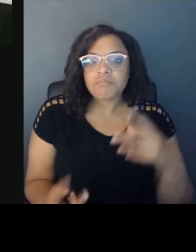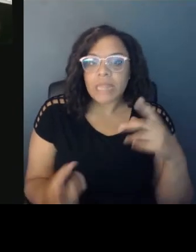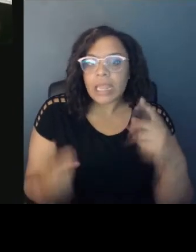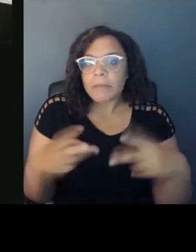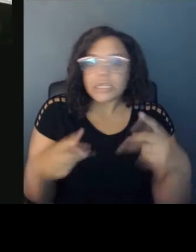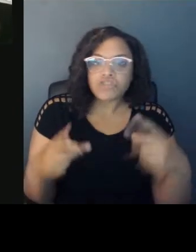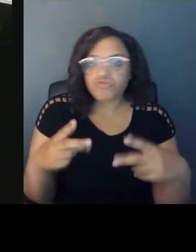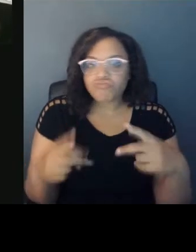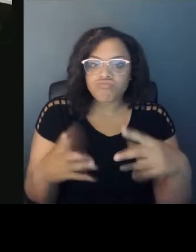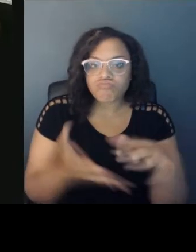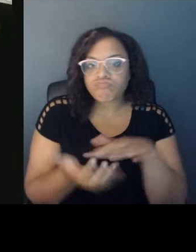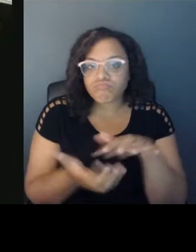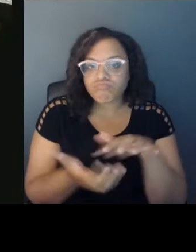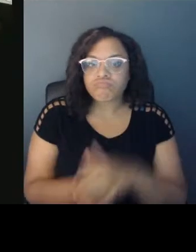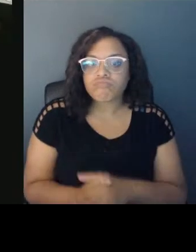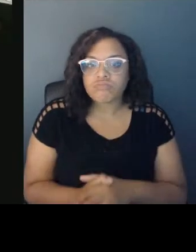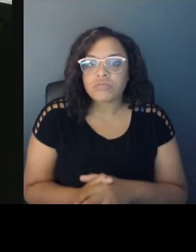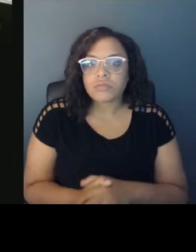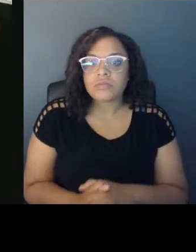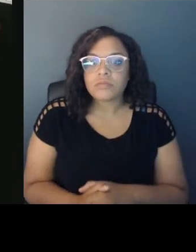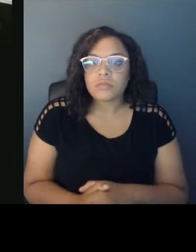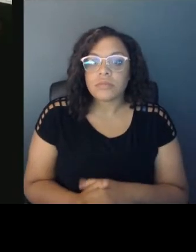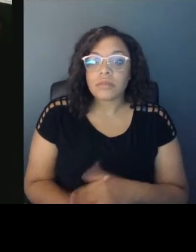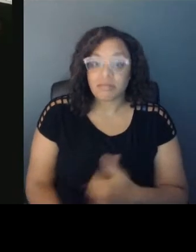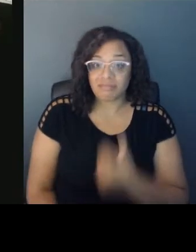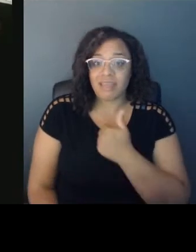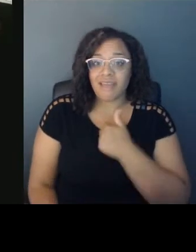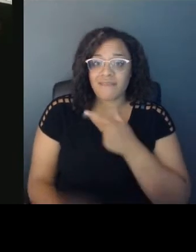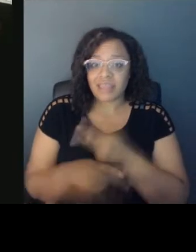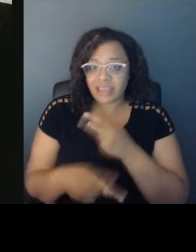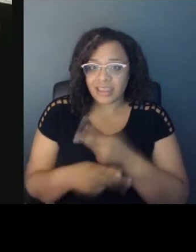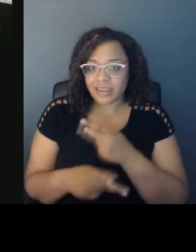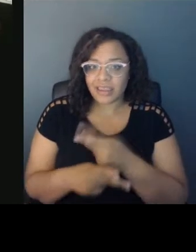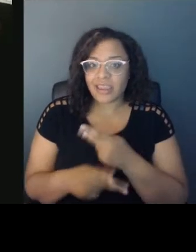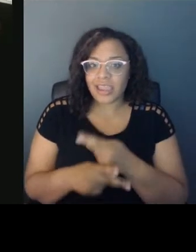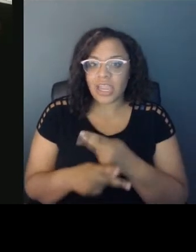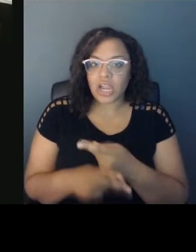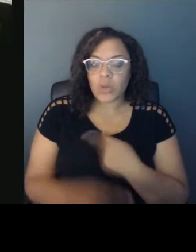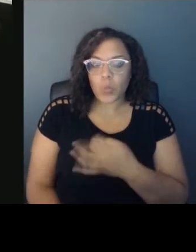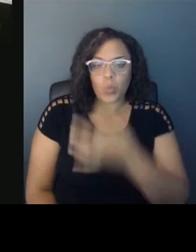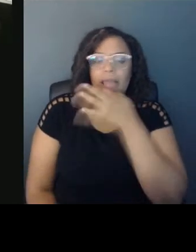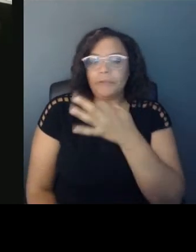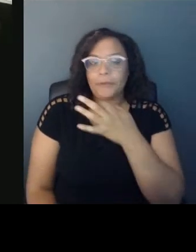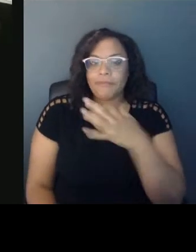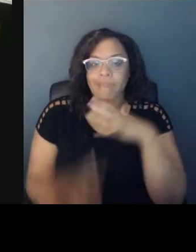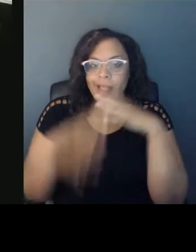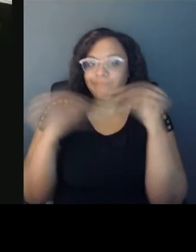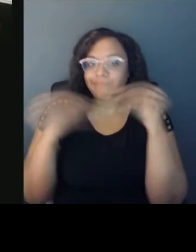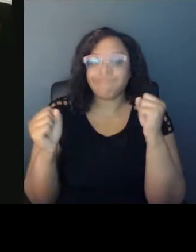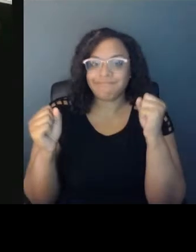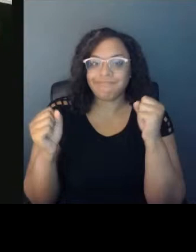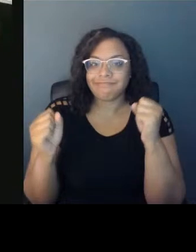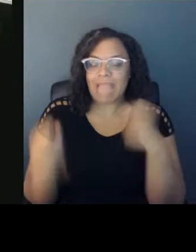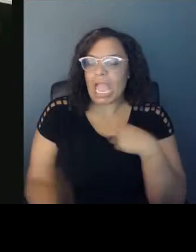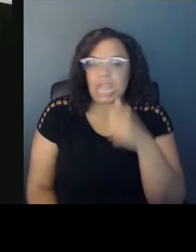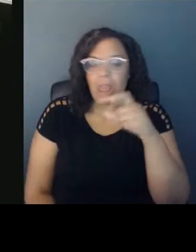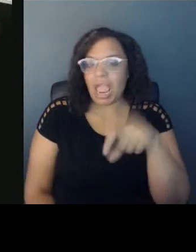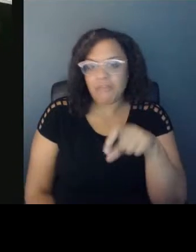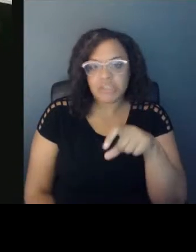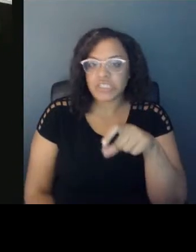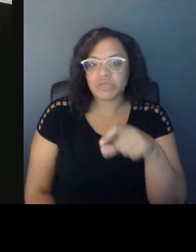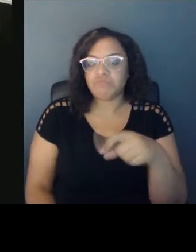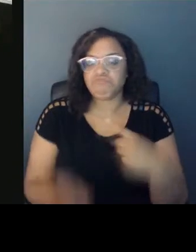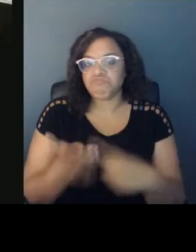I'm beyond self-care, like the self-care and wellness expert, but I'm beyond self-care. We really need to be at the point where we're talking about self